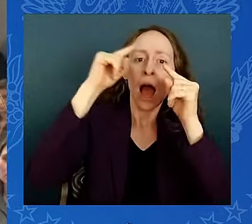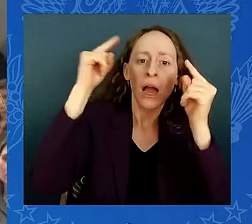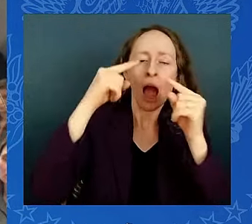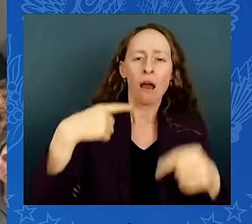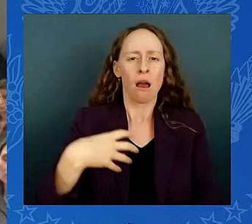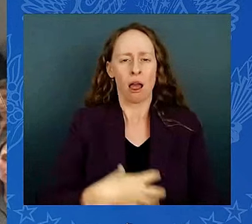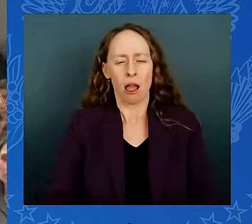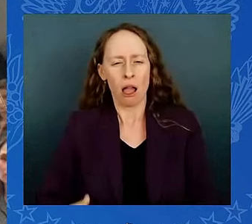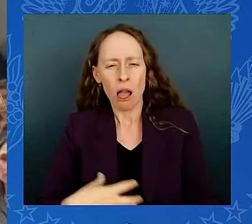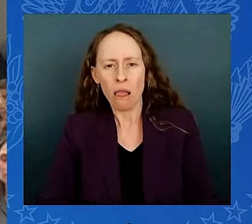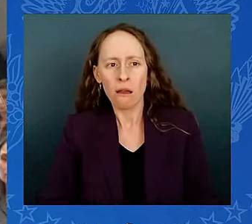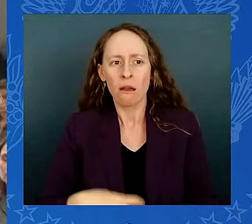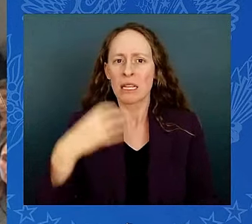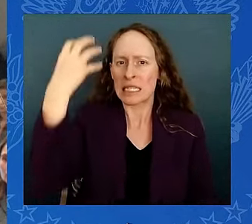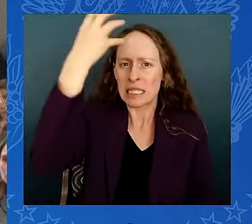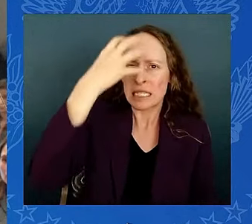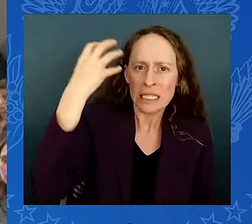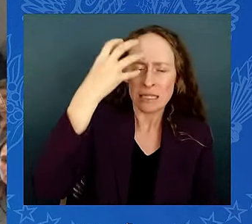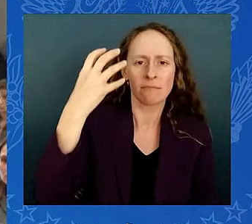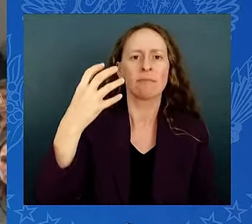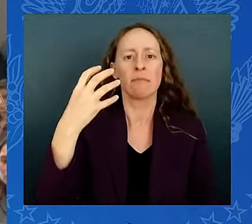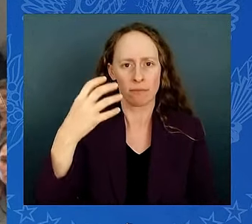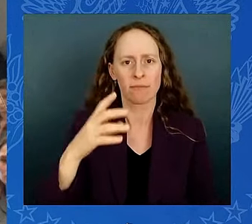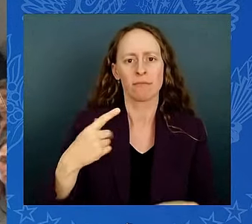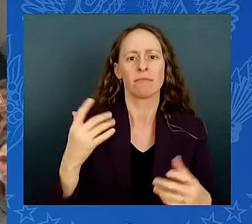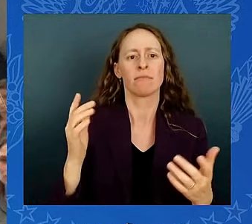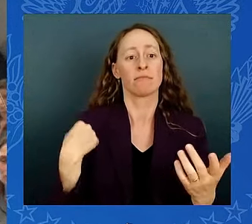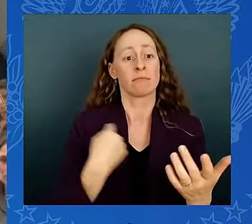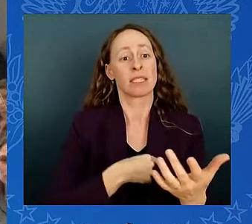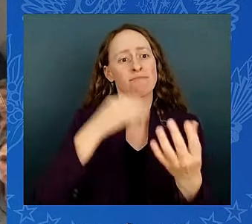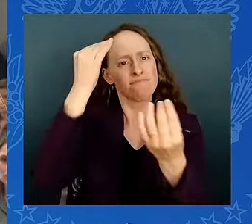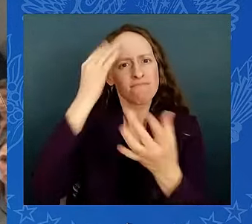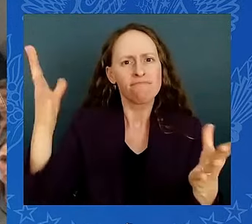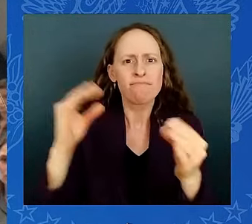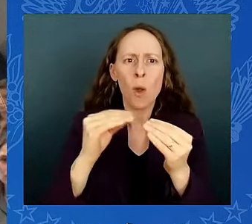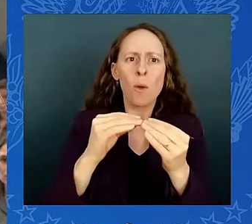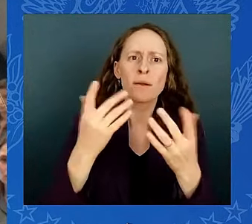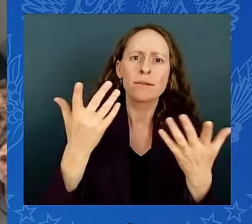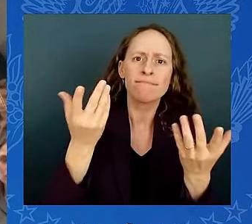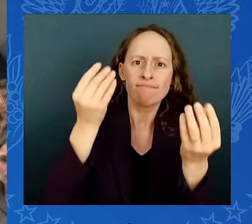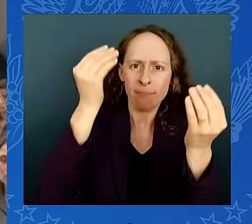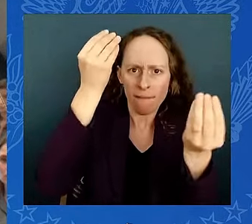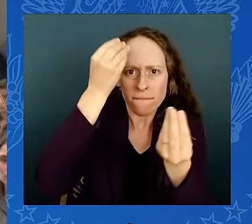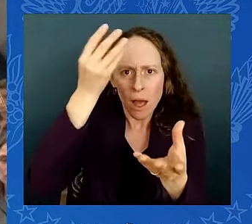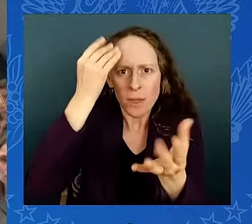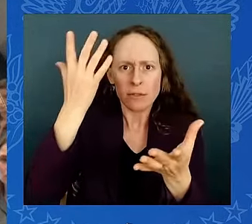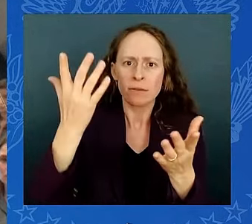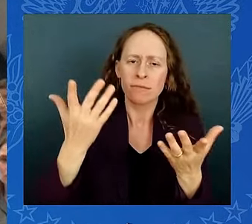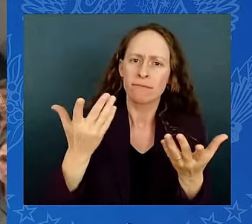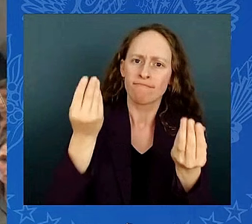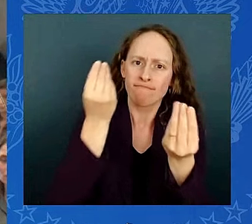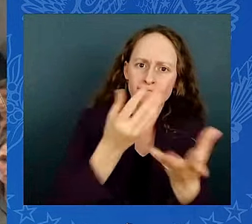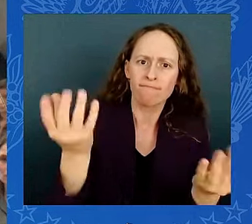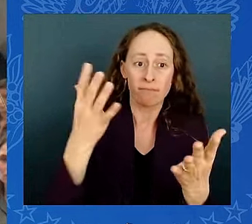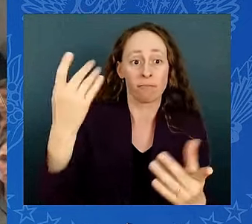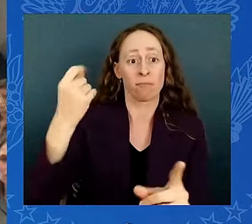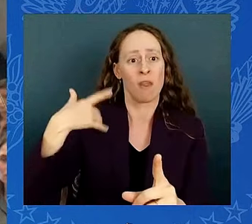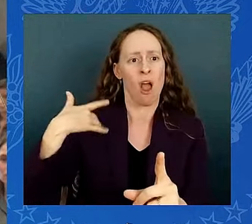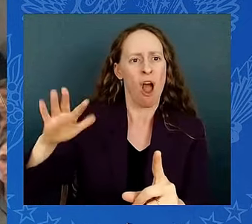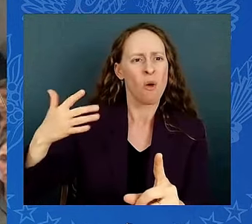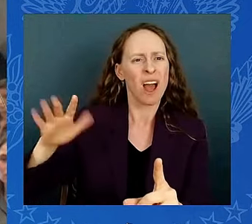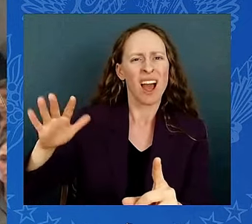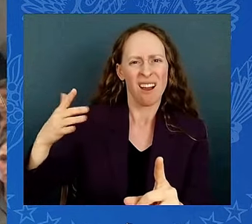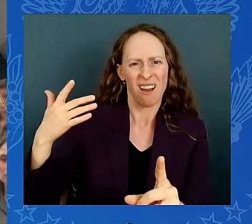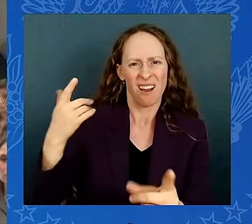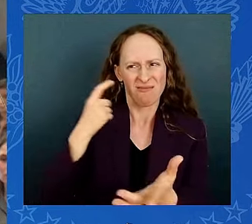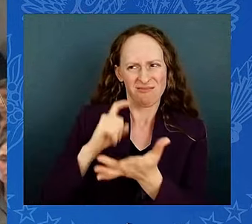historic action my administration has already taken to address extreme heat events. And we launched a new website, heat.gov. Let me